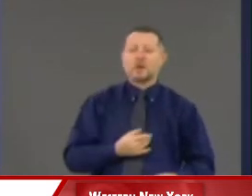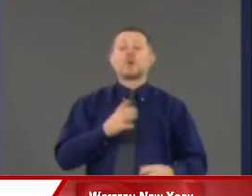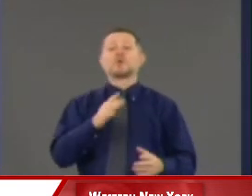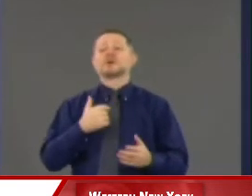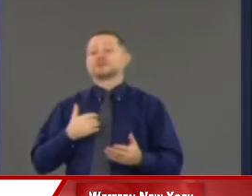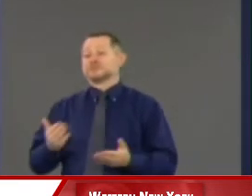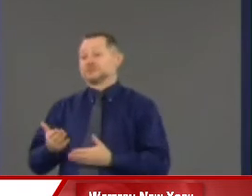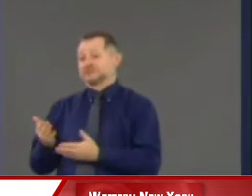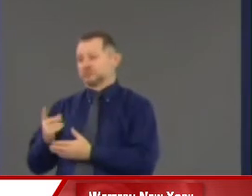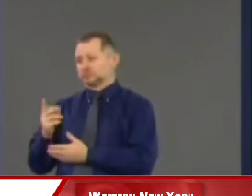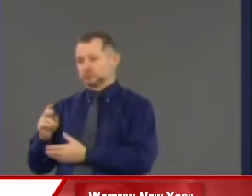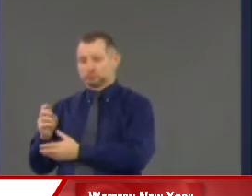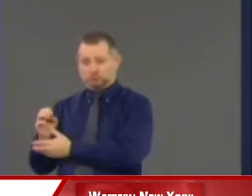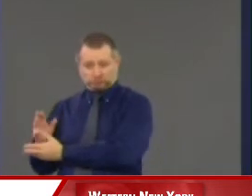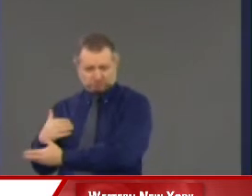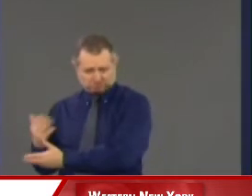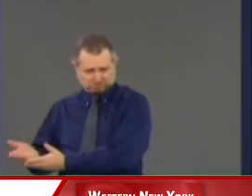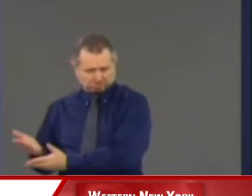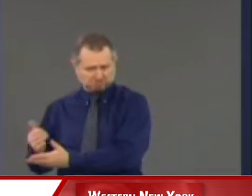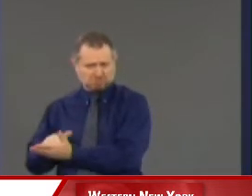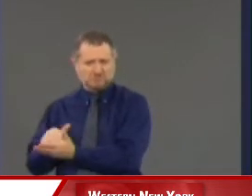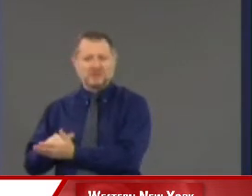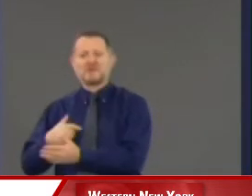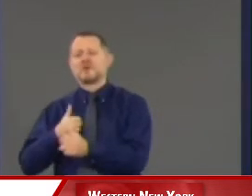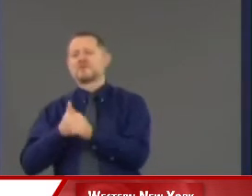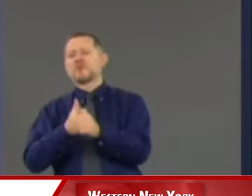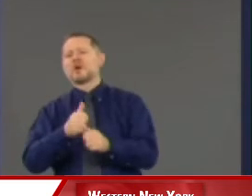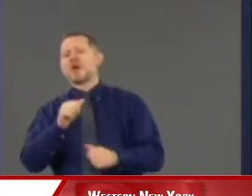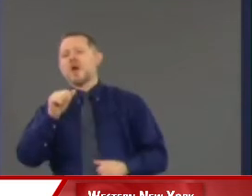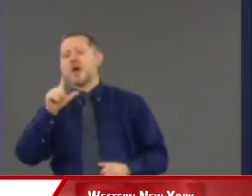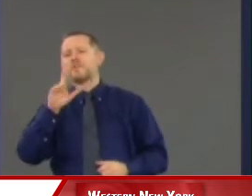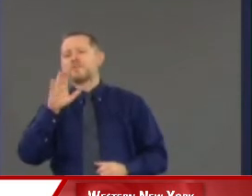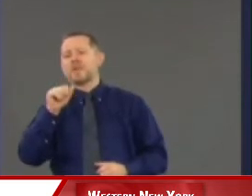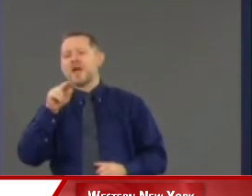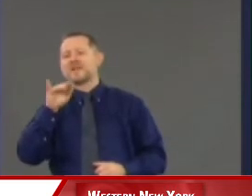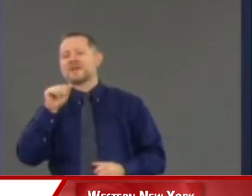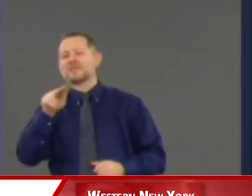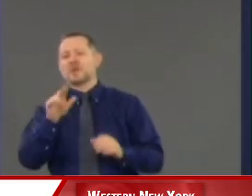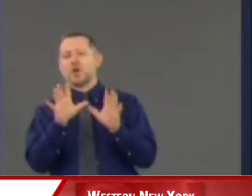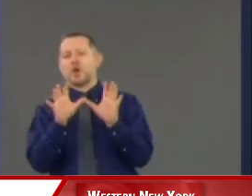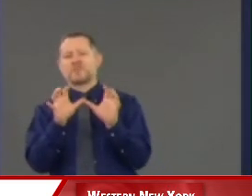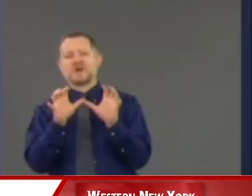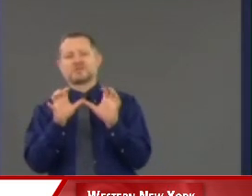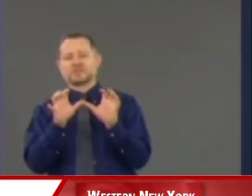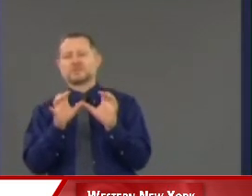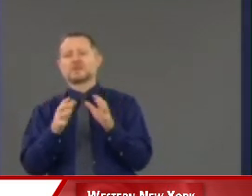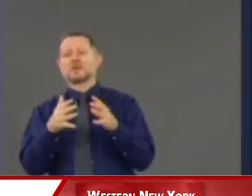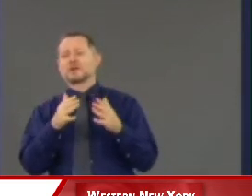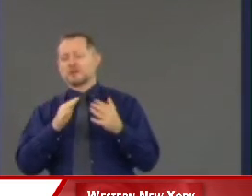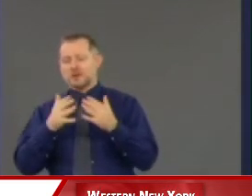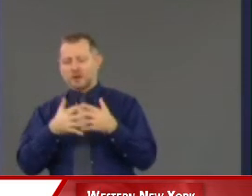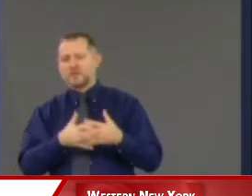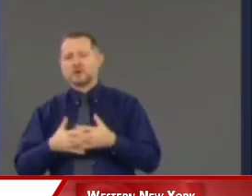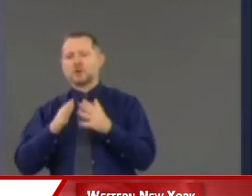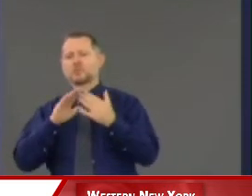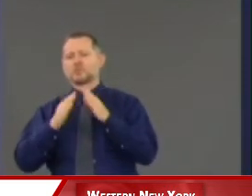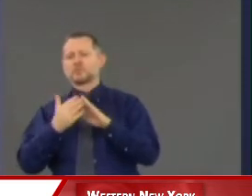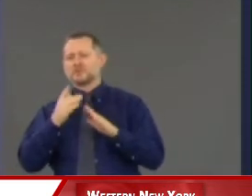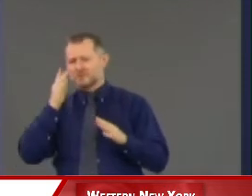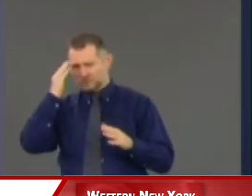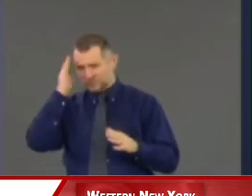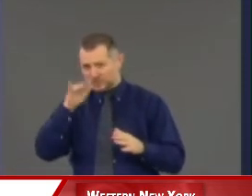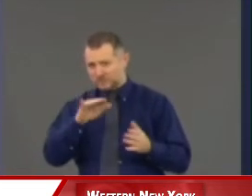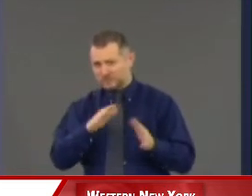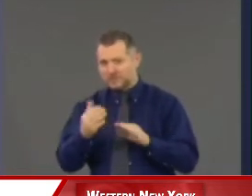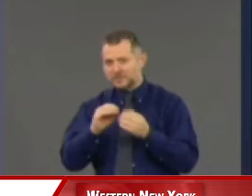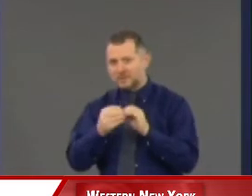community, Albanian-American community is interested in the medical data, more specifically the death number of Albanians in the state. If you have that, I appreciate